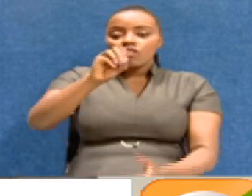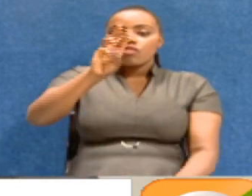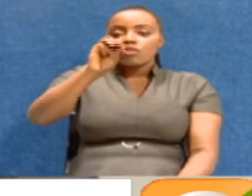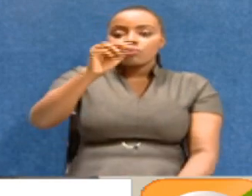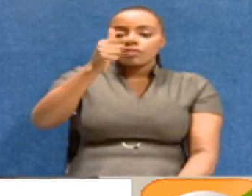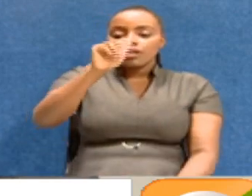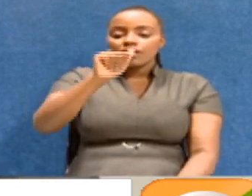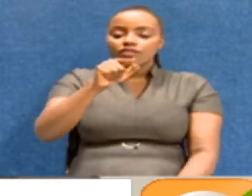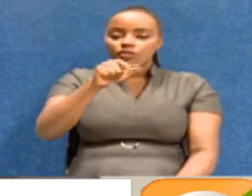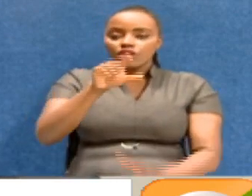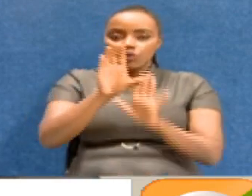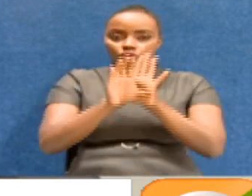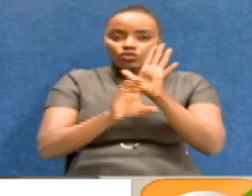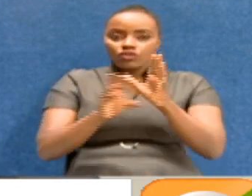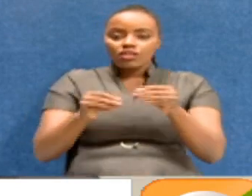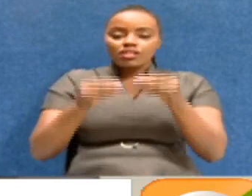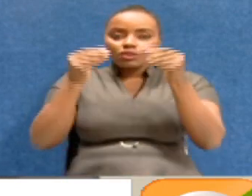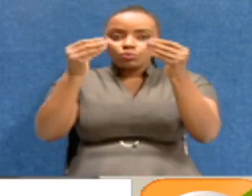of that provision.